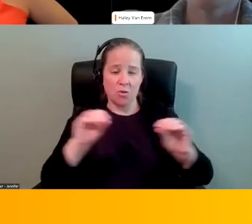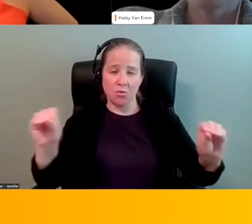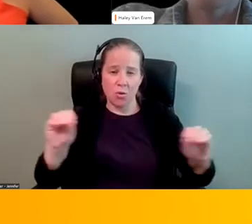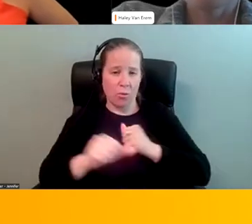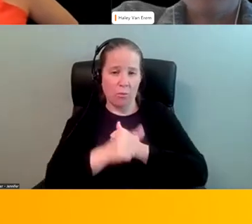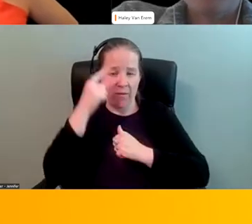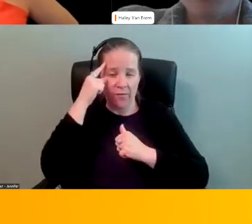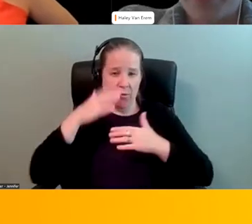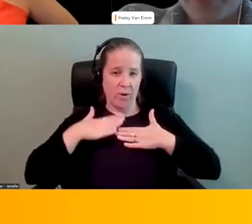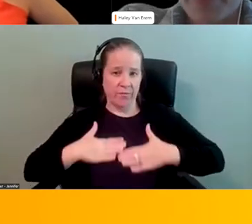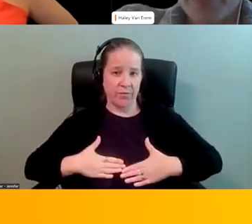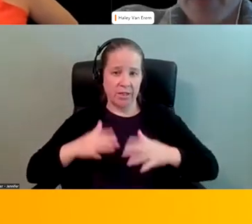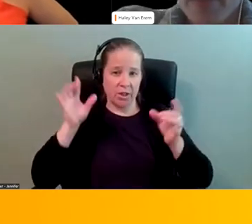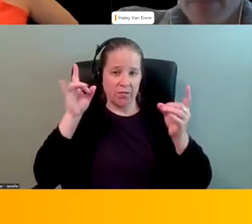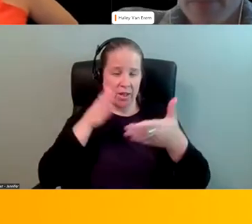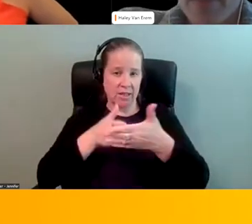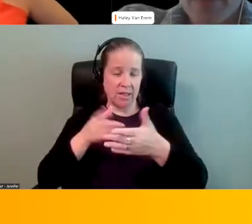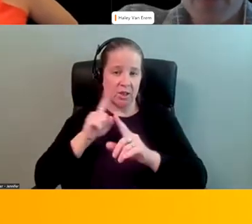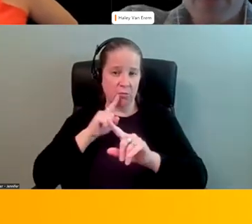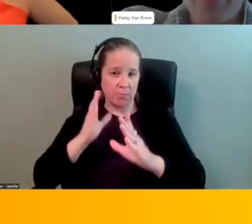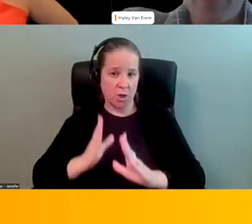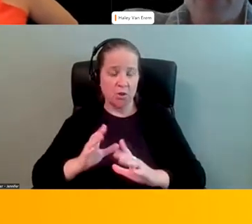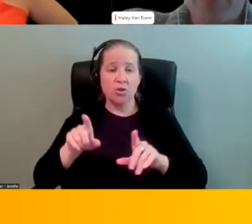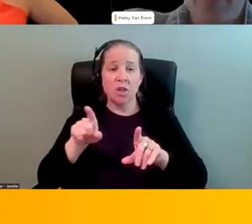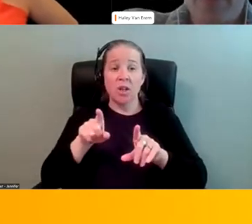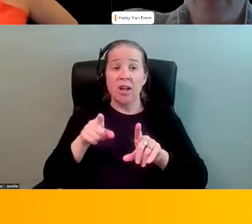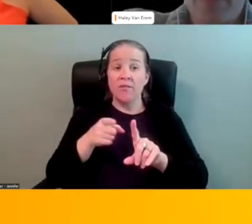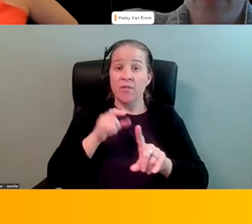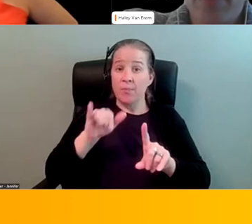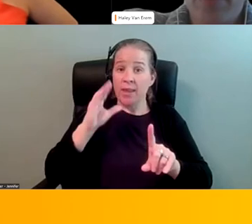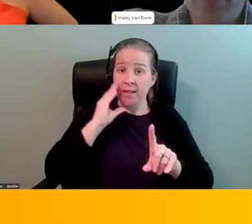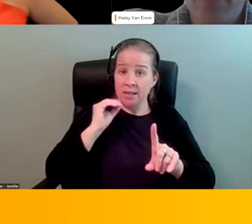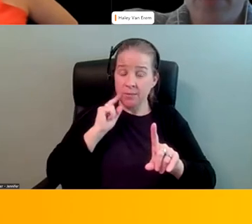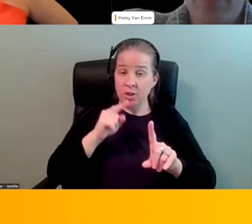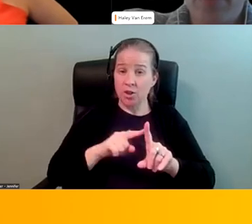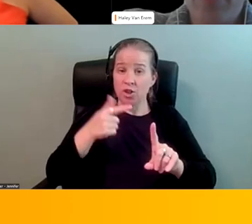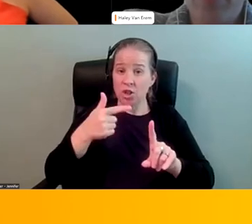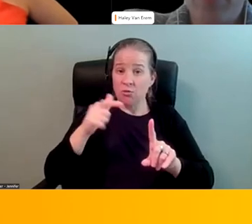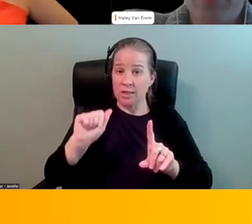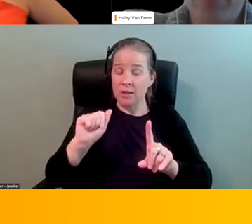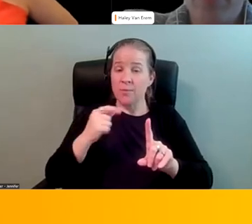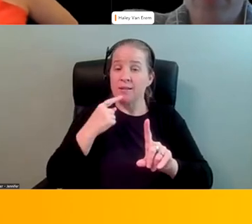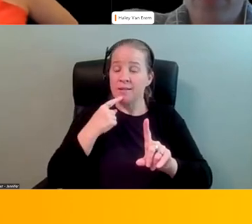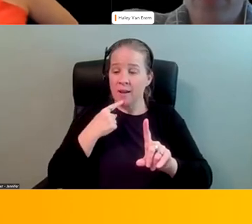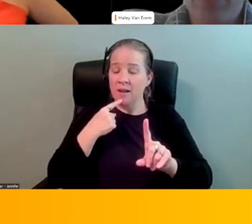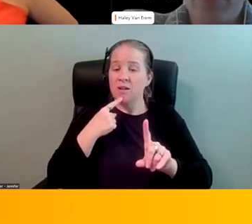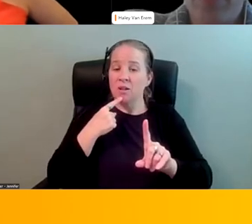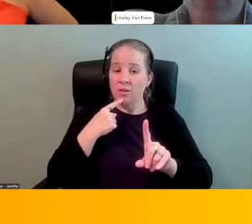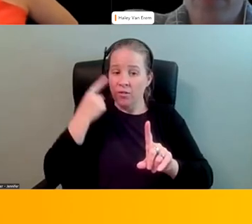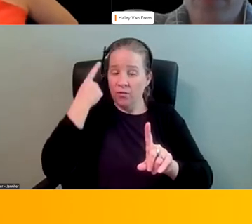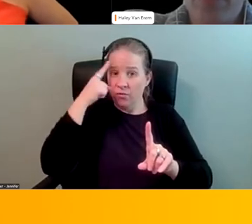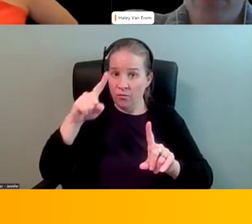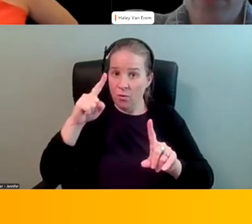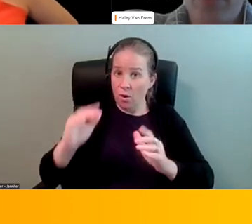violence to the responders. Um, in, in, in, in of that experience, the General Assembly finds that in order to